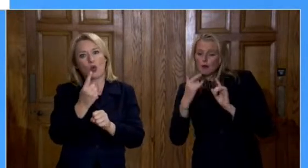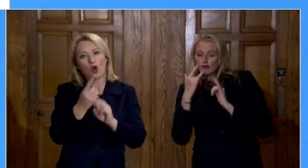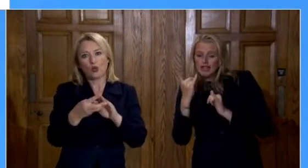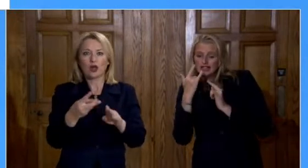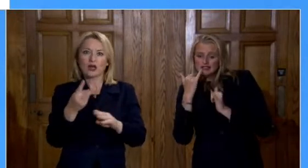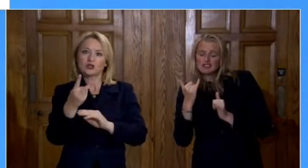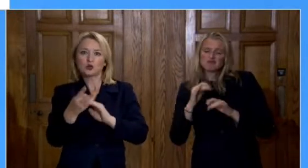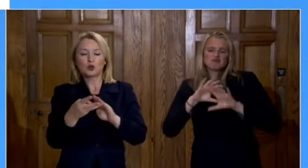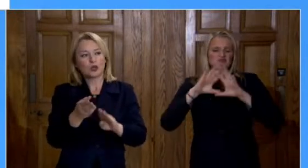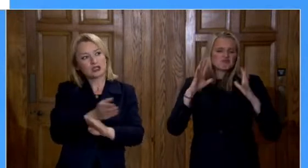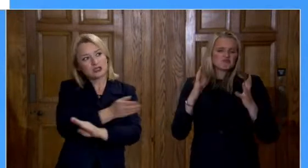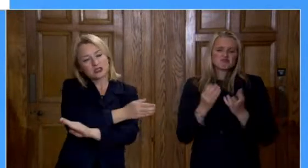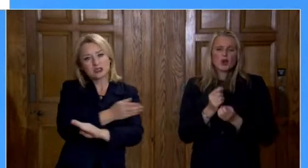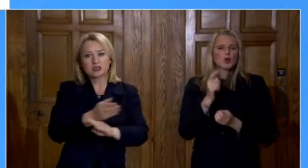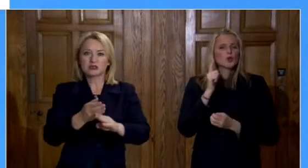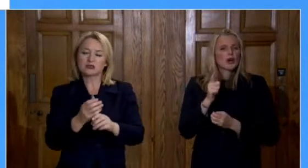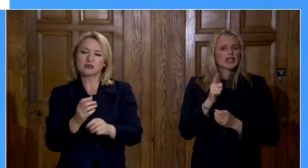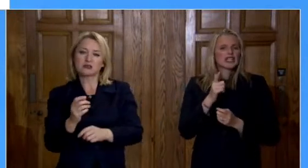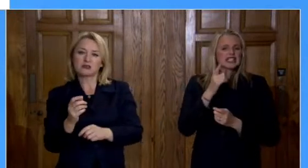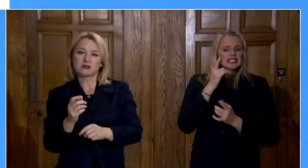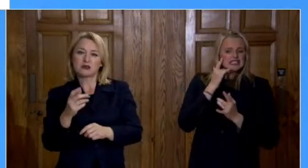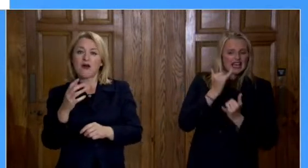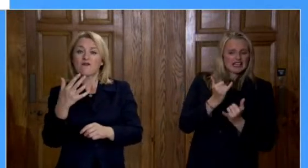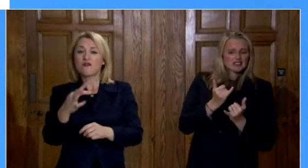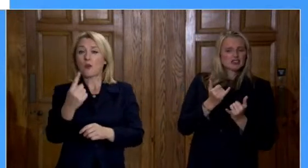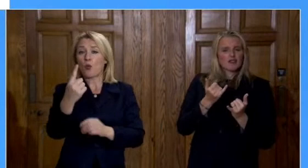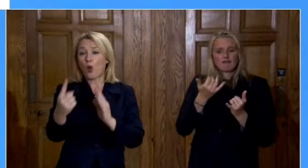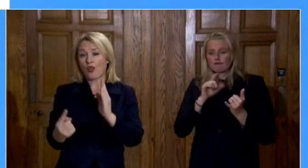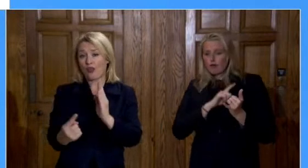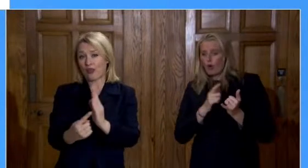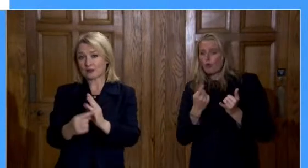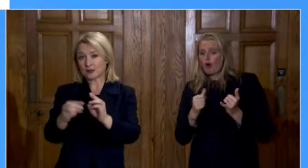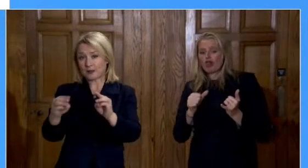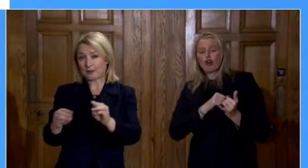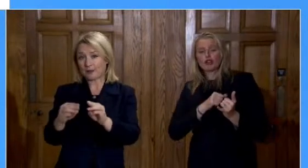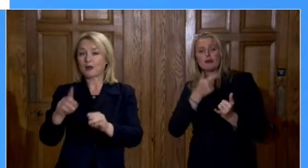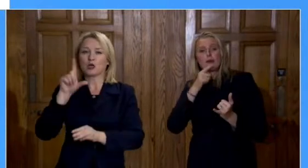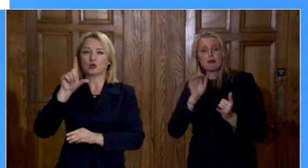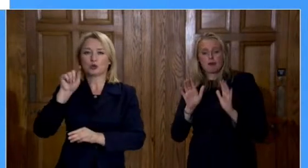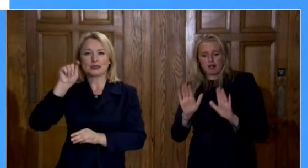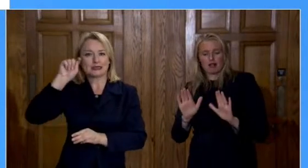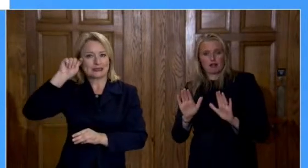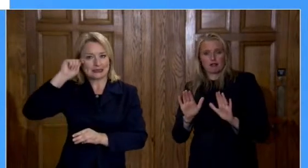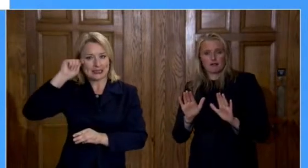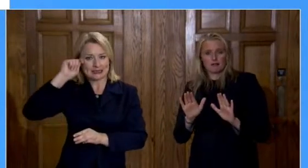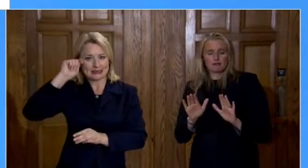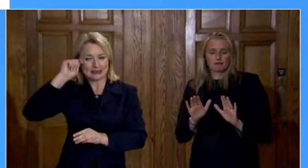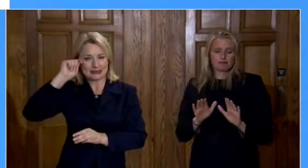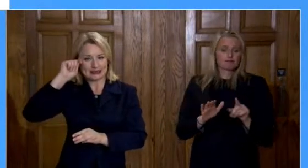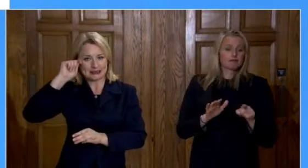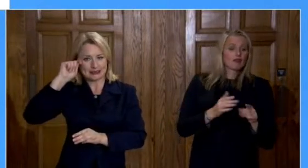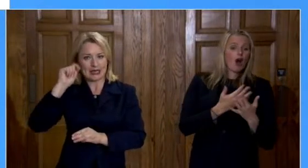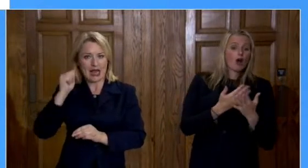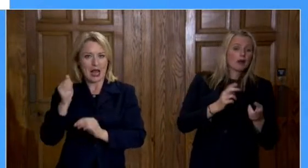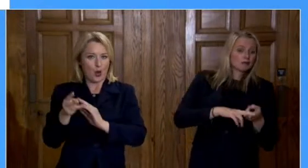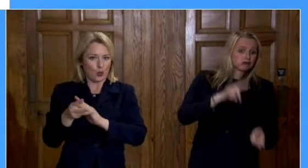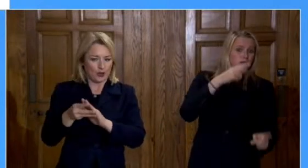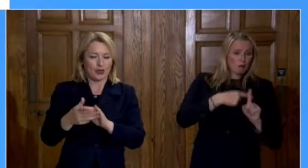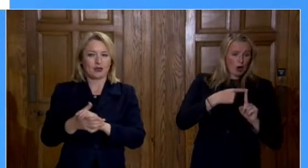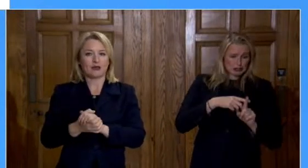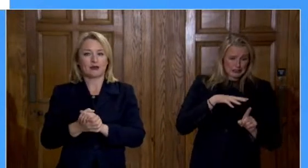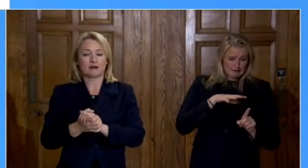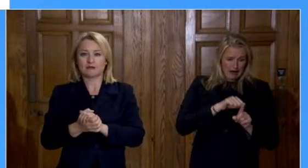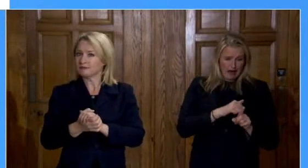around 20 tests per thousand population per week. During that period, the number of cases has